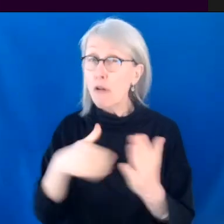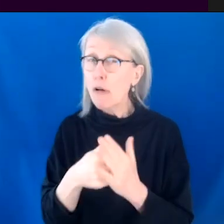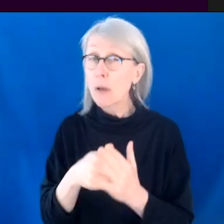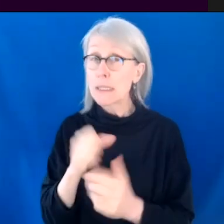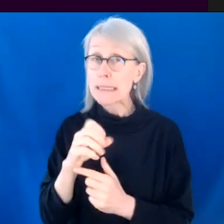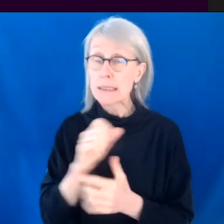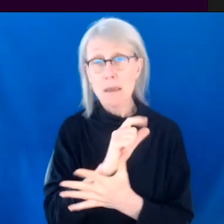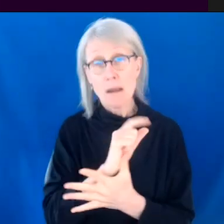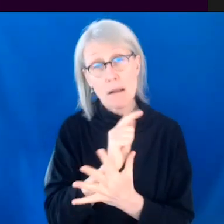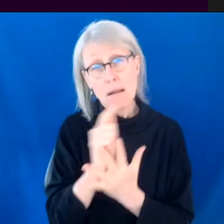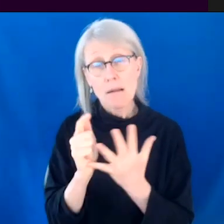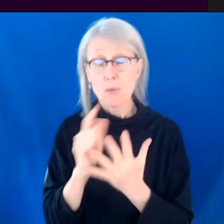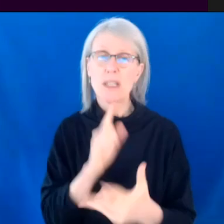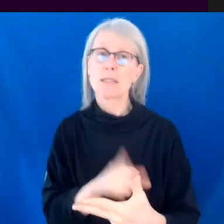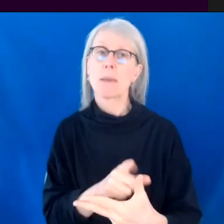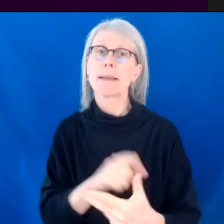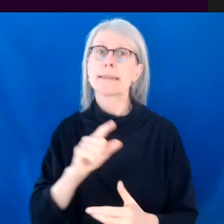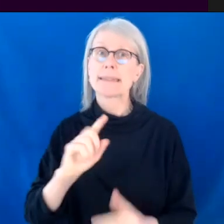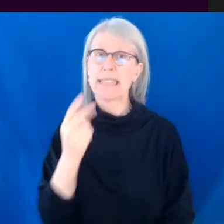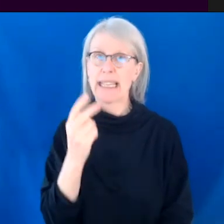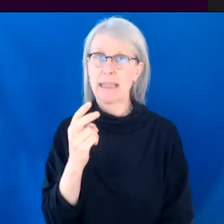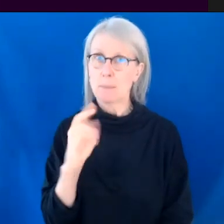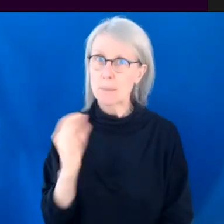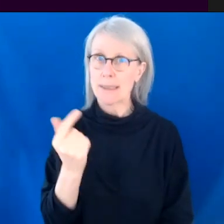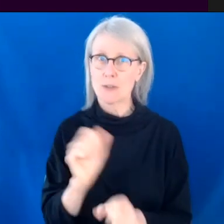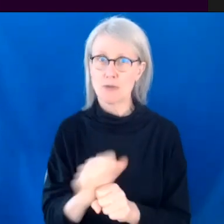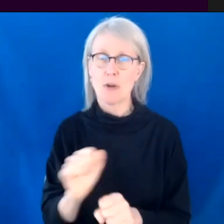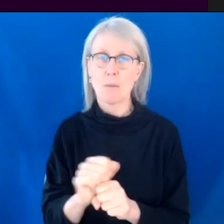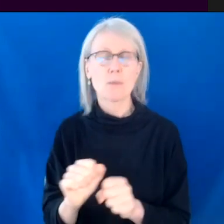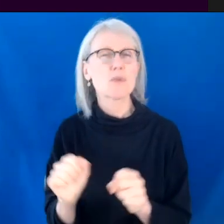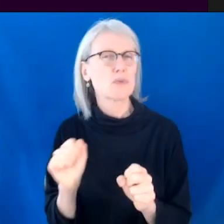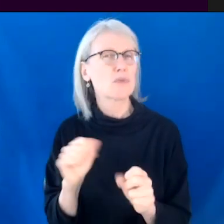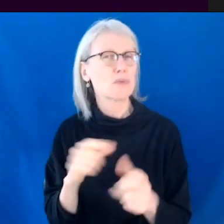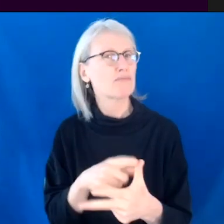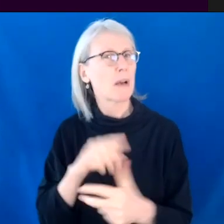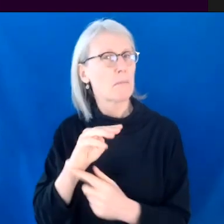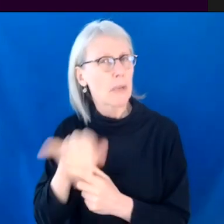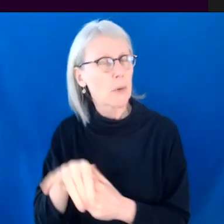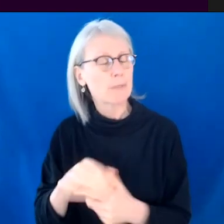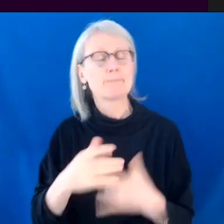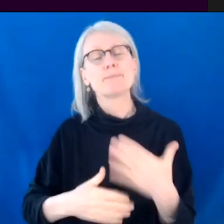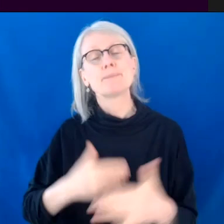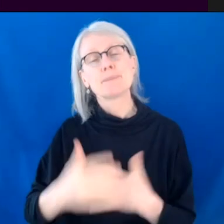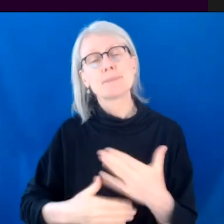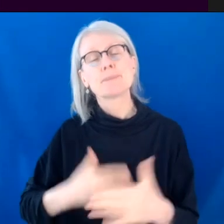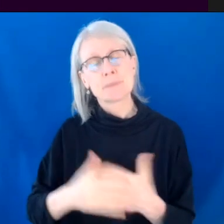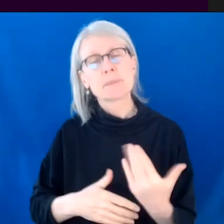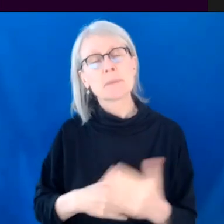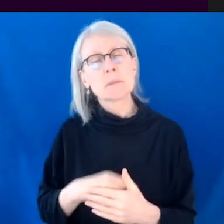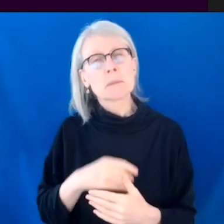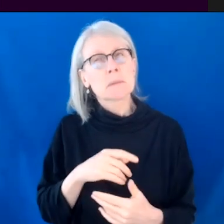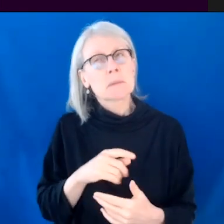was actually my, my second, kind of my second big job was to work on Mary. So by the time I was show running it in a way, it was a